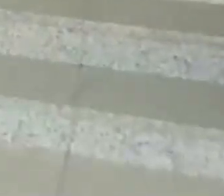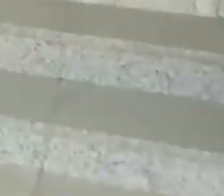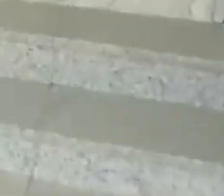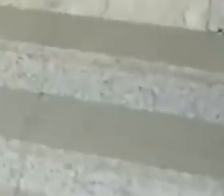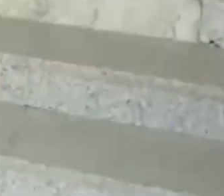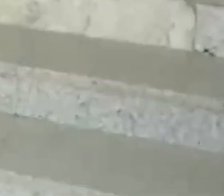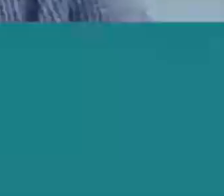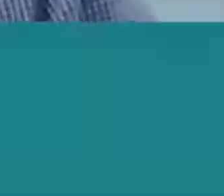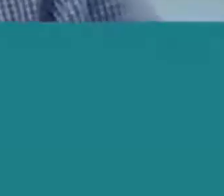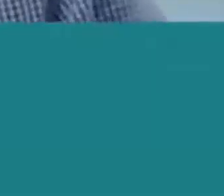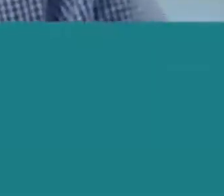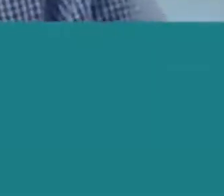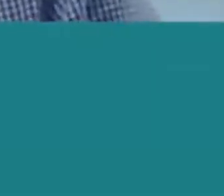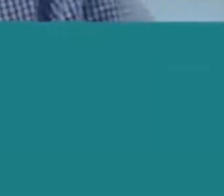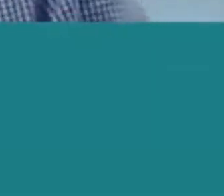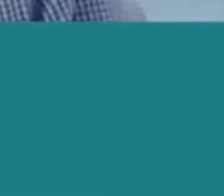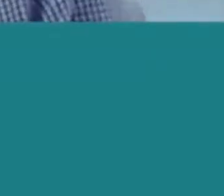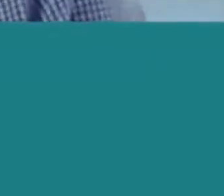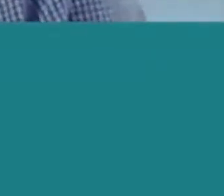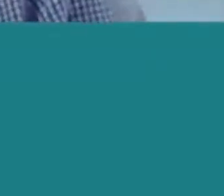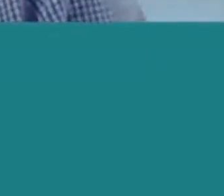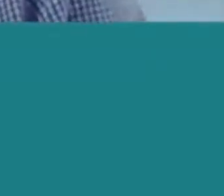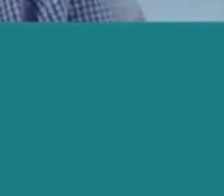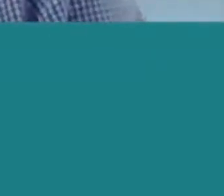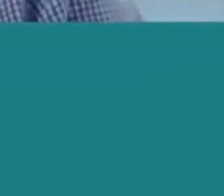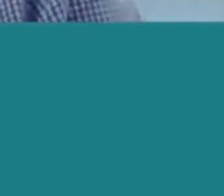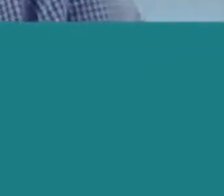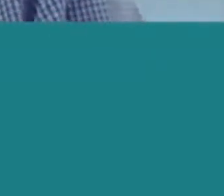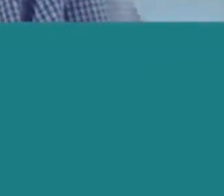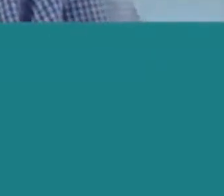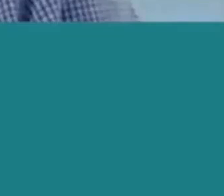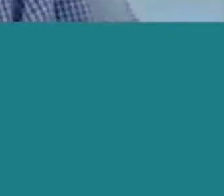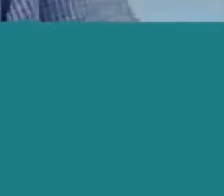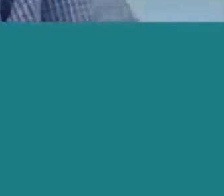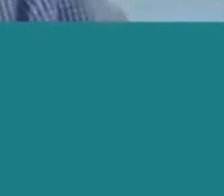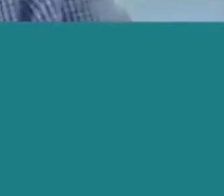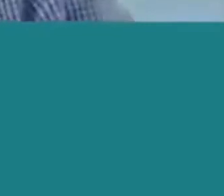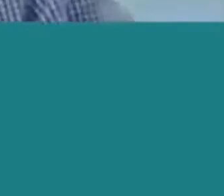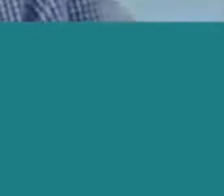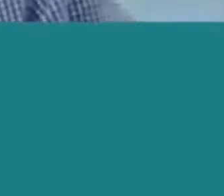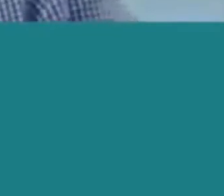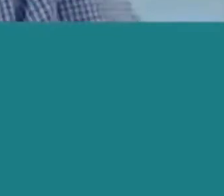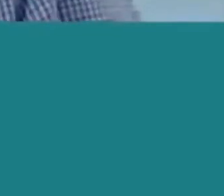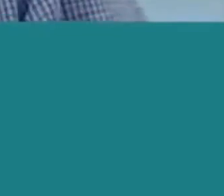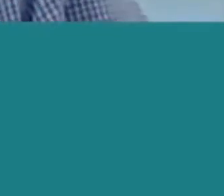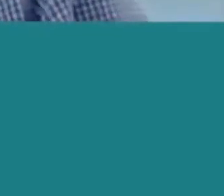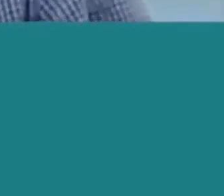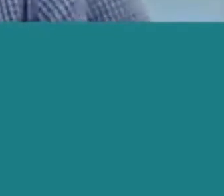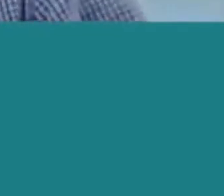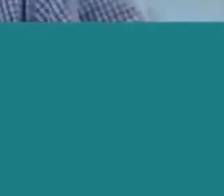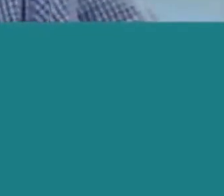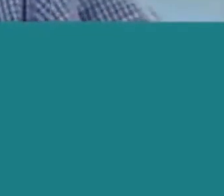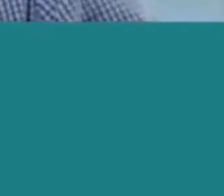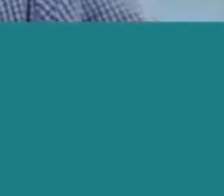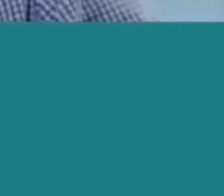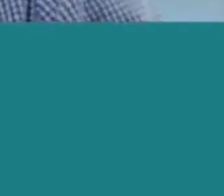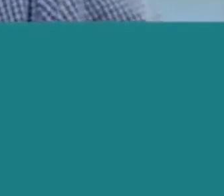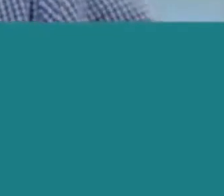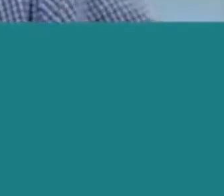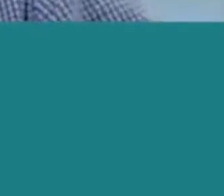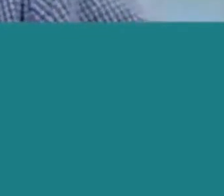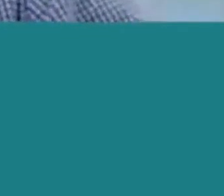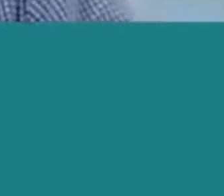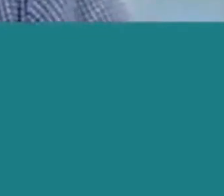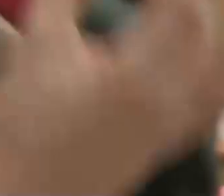in their workforces many have tried often struggled and are asking for help and not to be told off